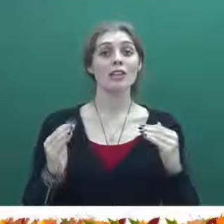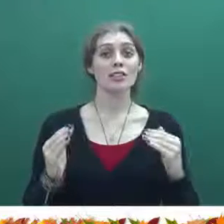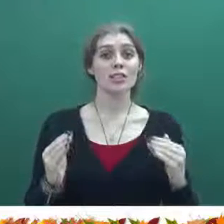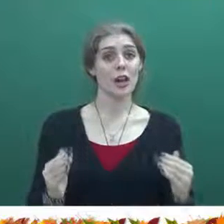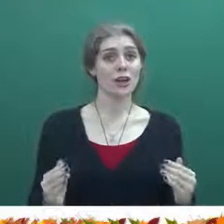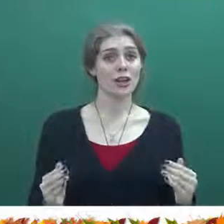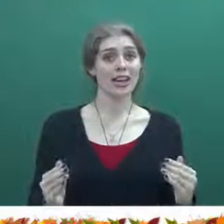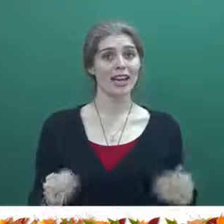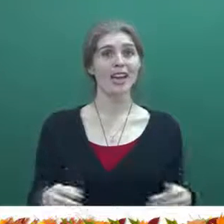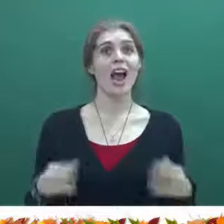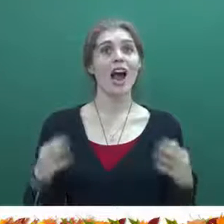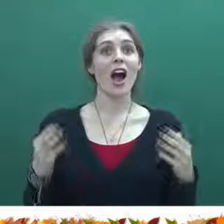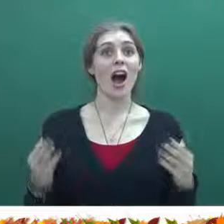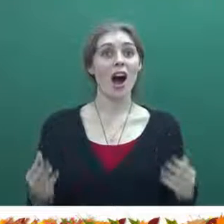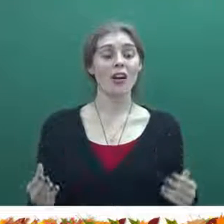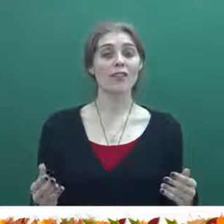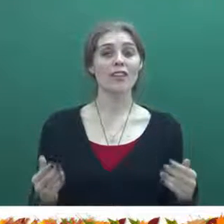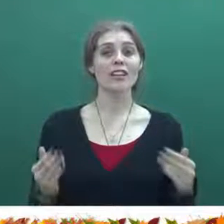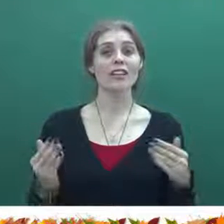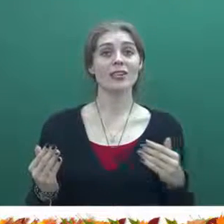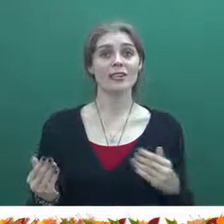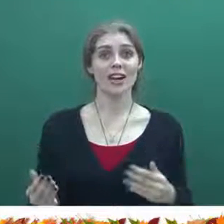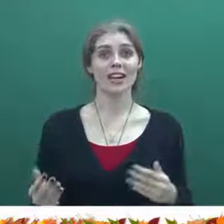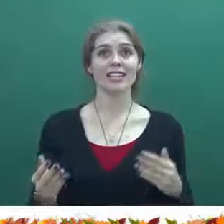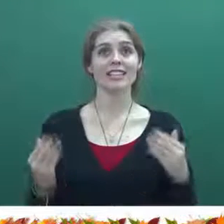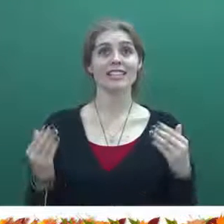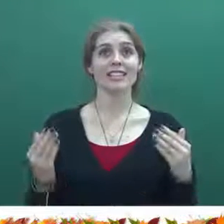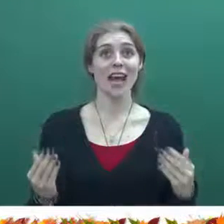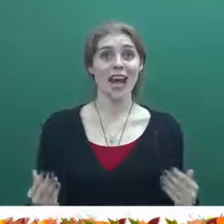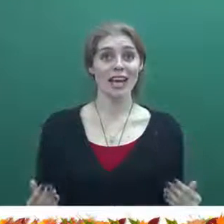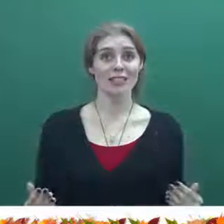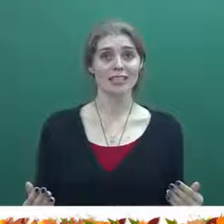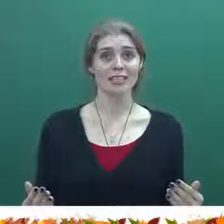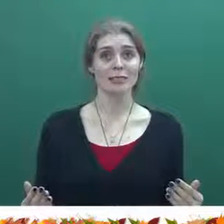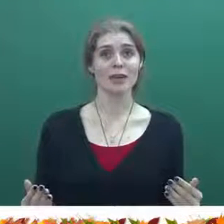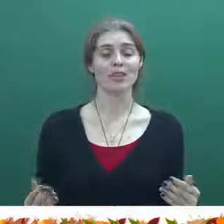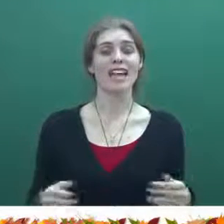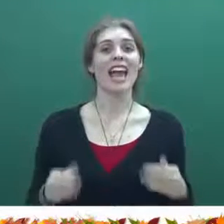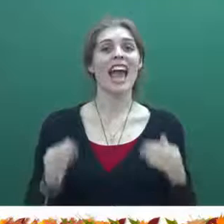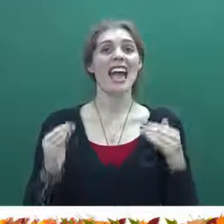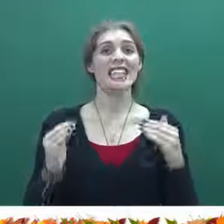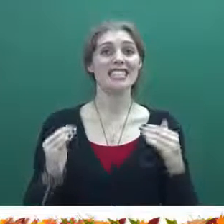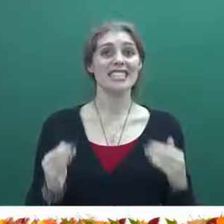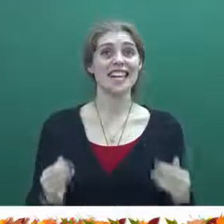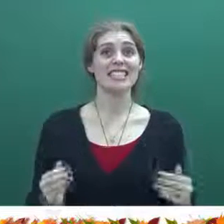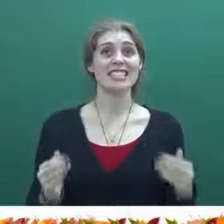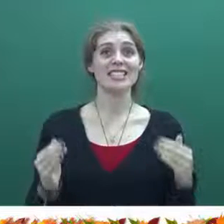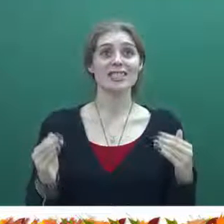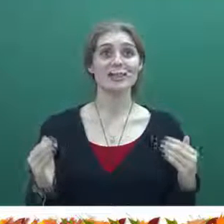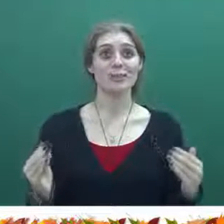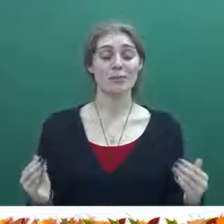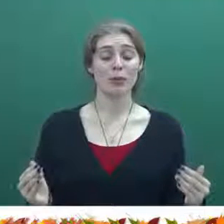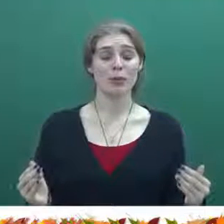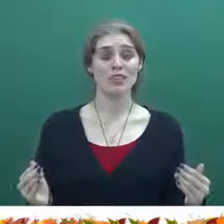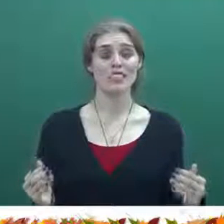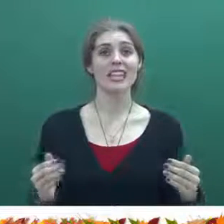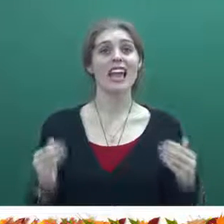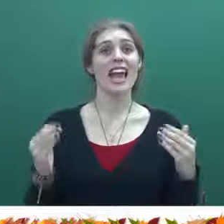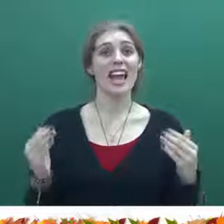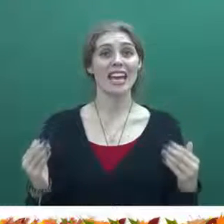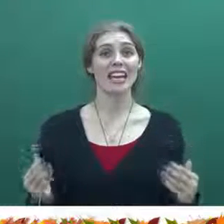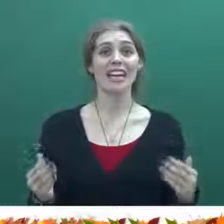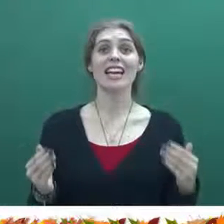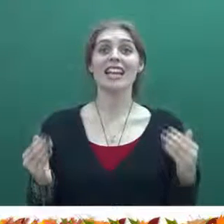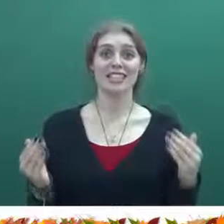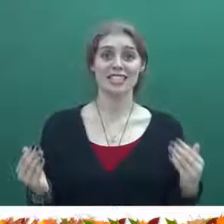Tony often reads science books and doesn't do sports